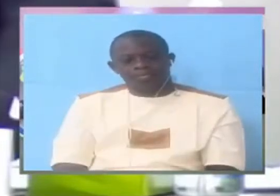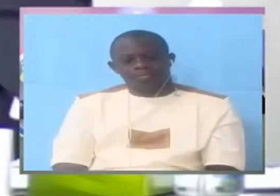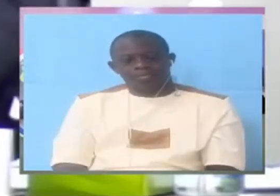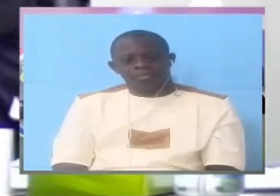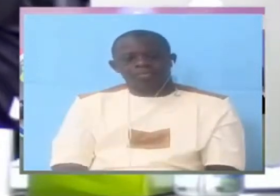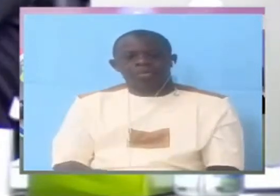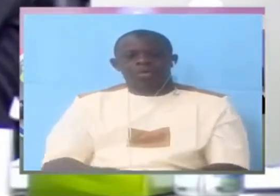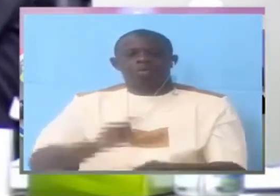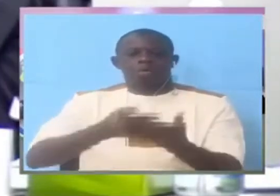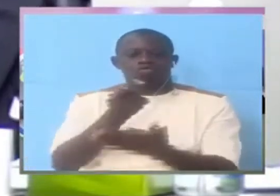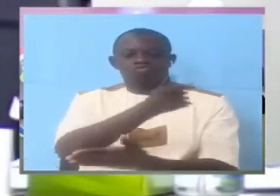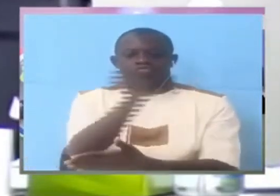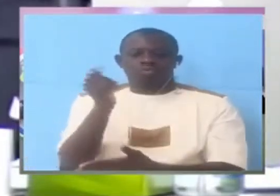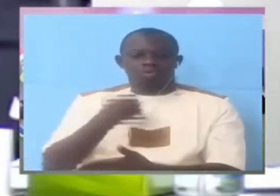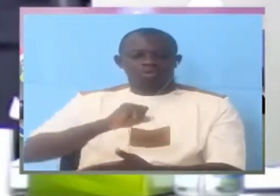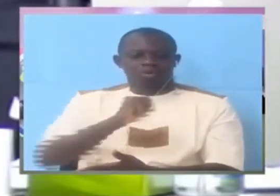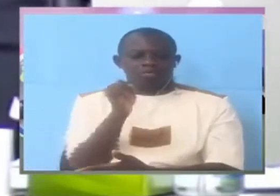or you refuse to tell.